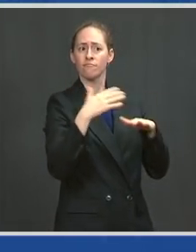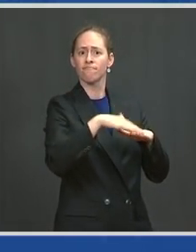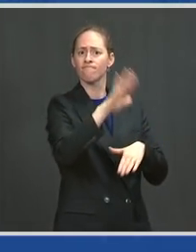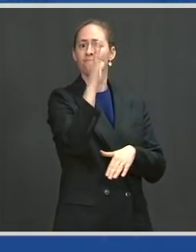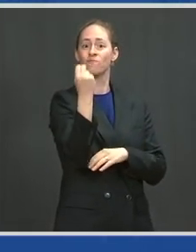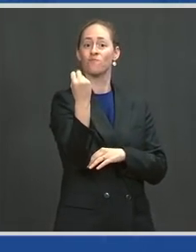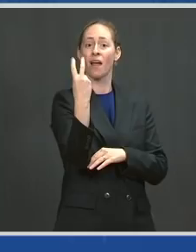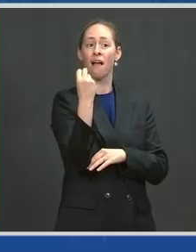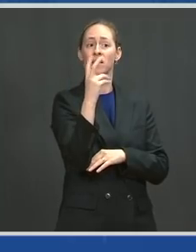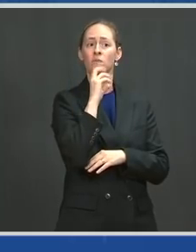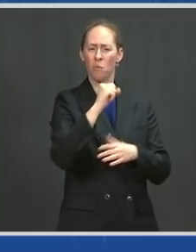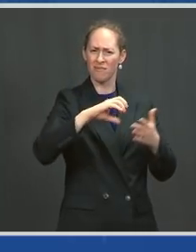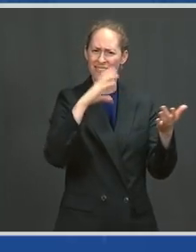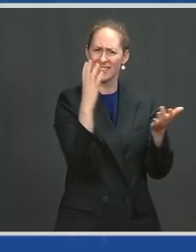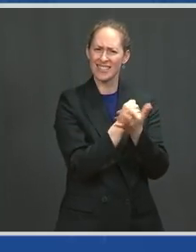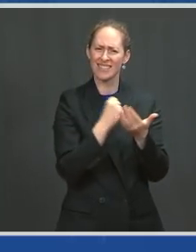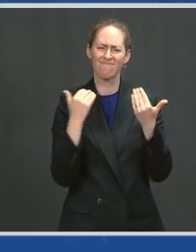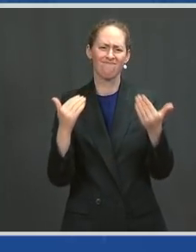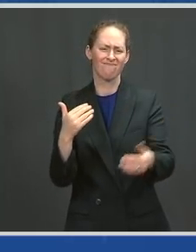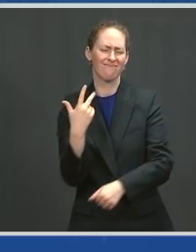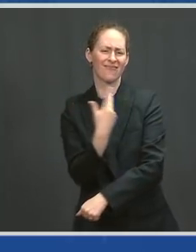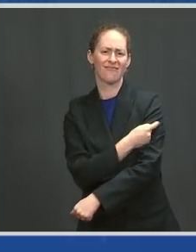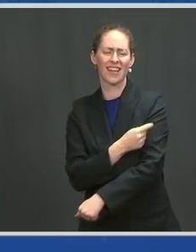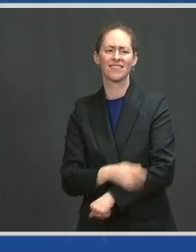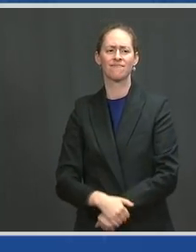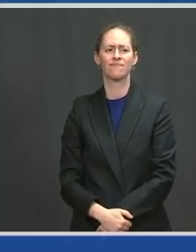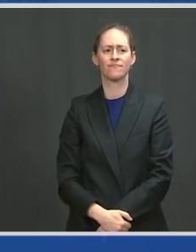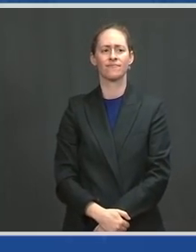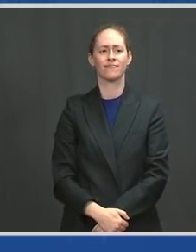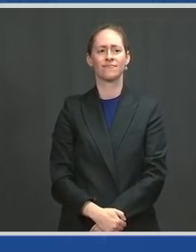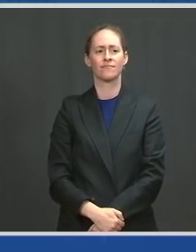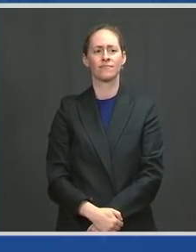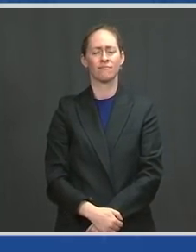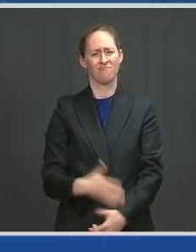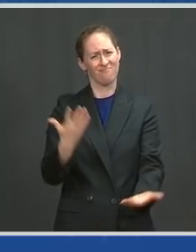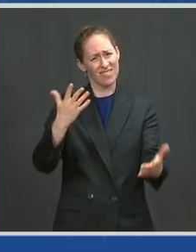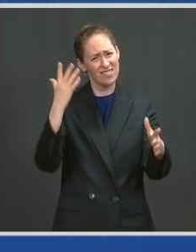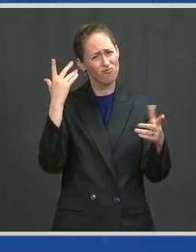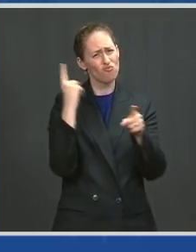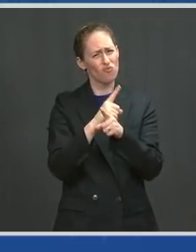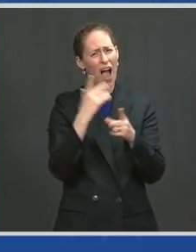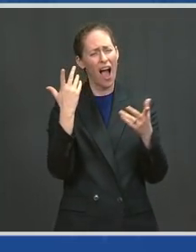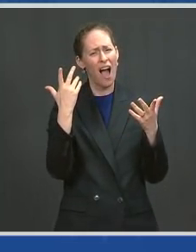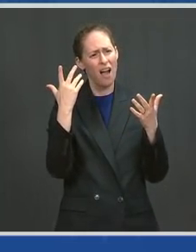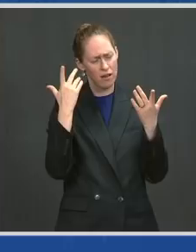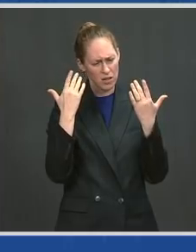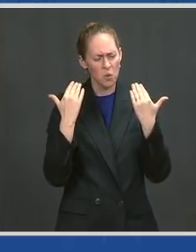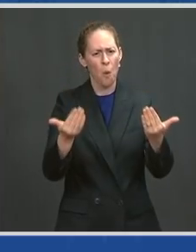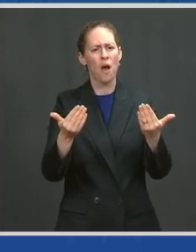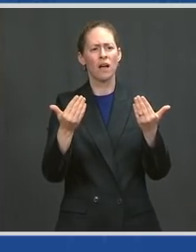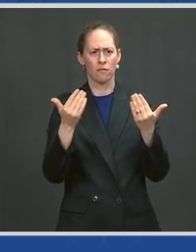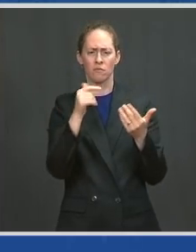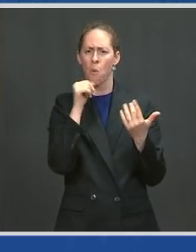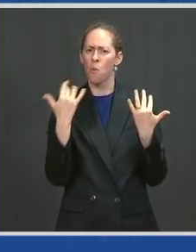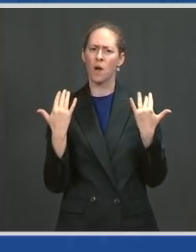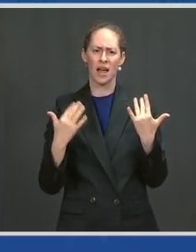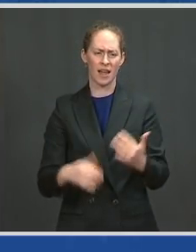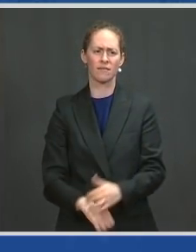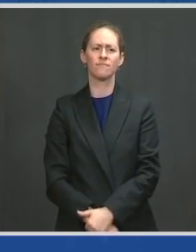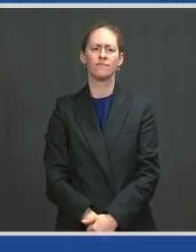shot. We are focused on making sure that getting a vaccine is as easy as possible for every